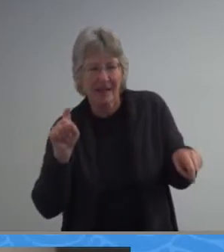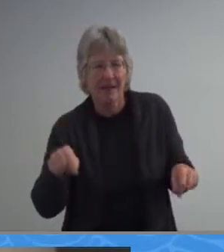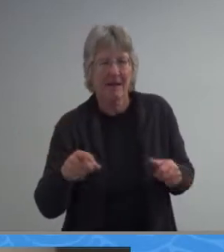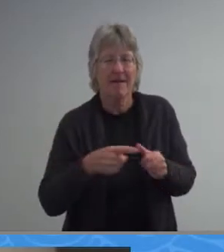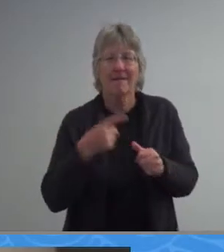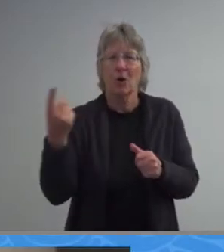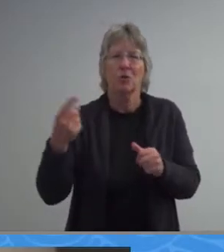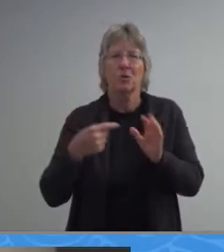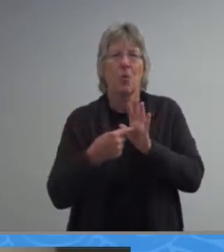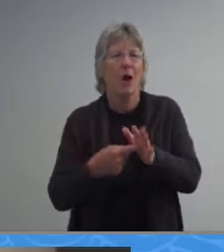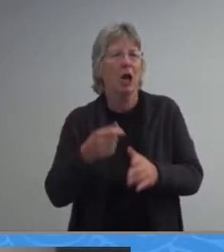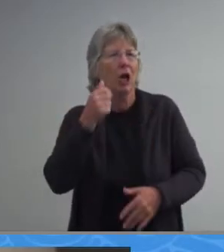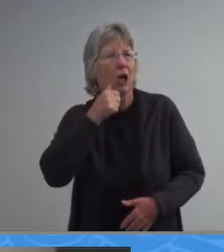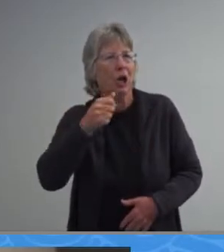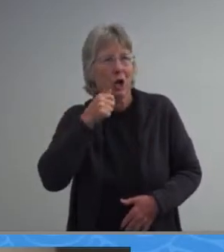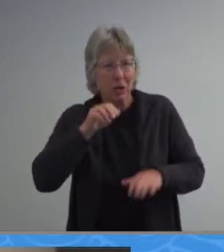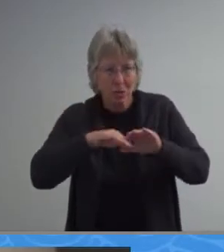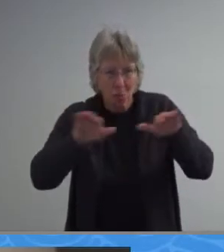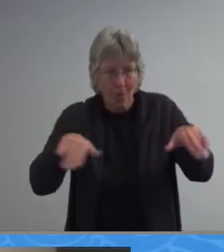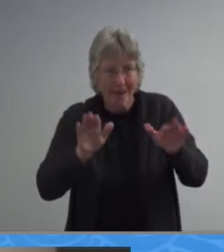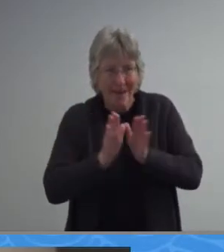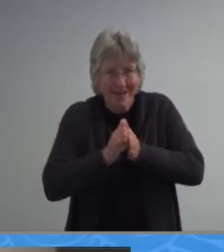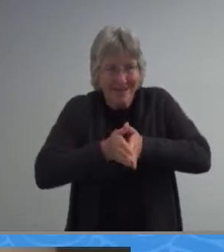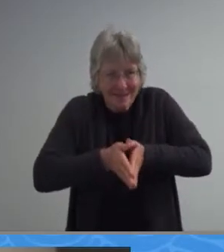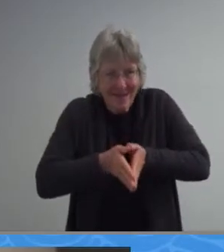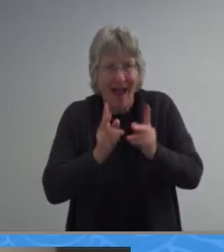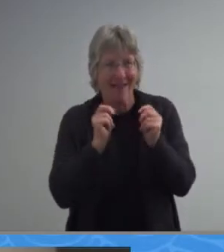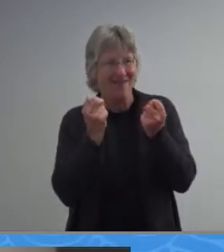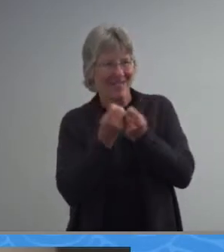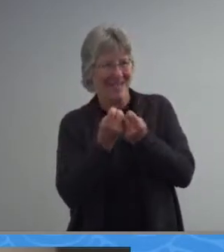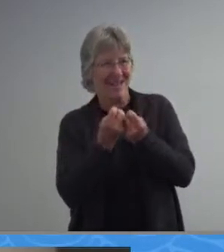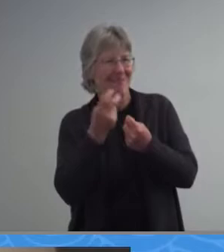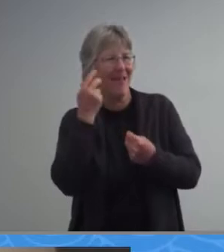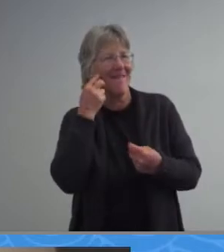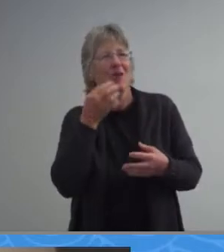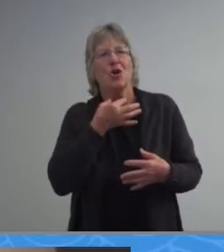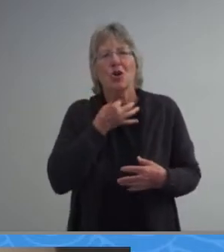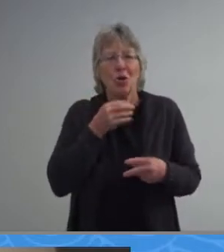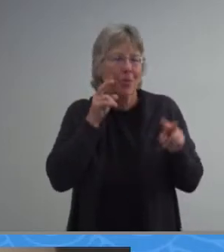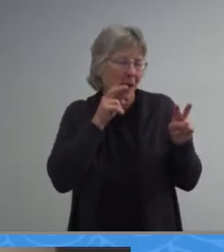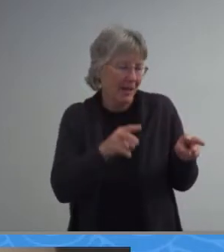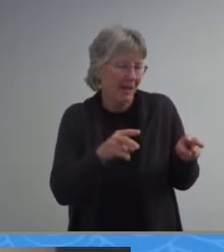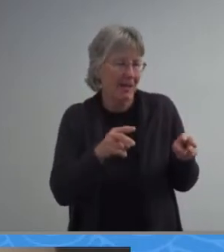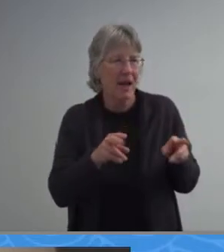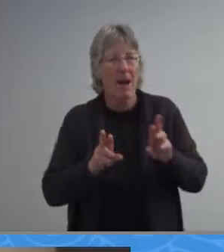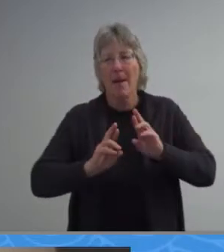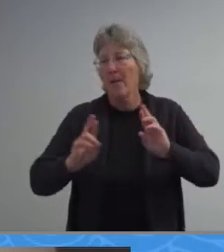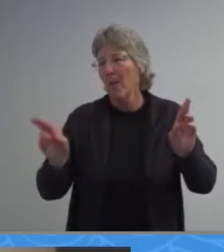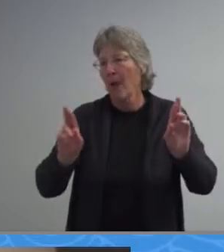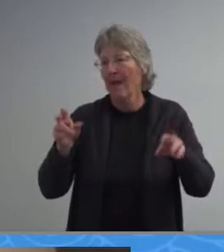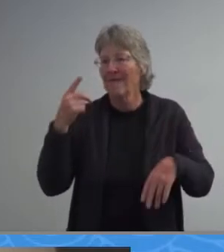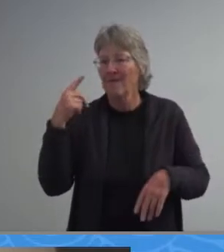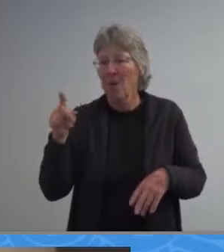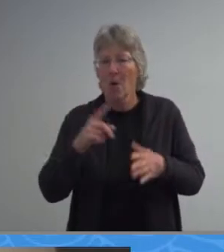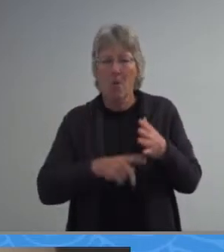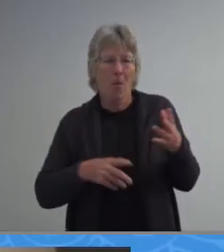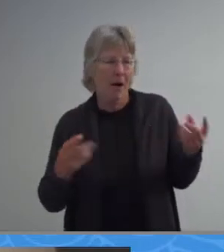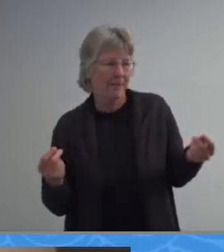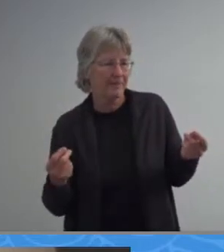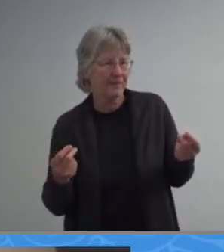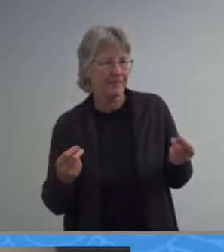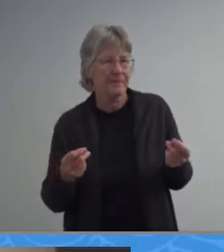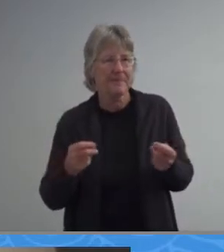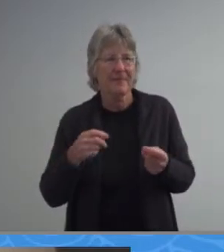dive team is available on the poly instagram page for those who are curious our athletics are preparing for what will be an